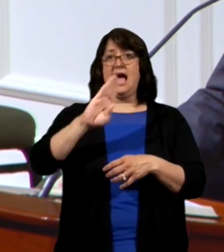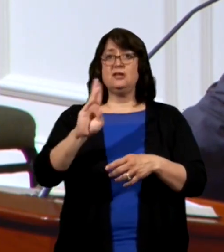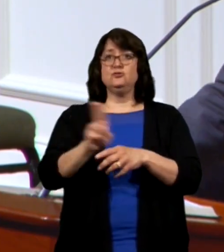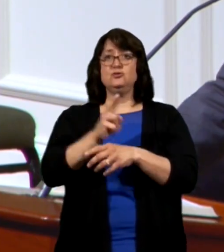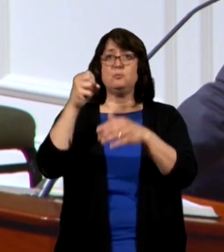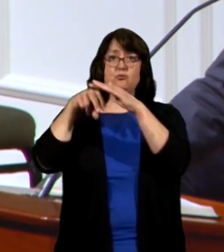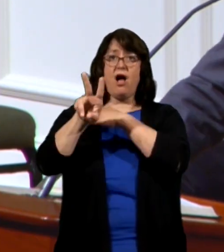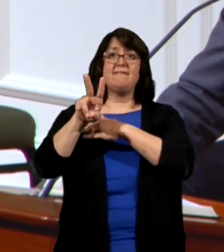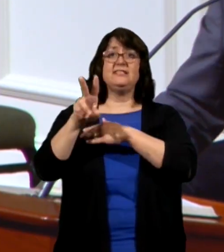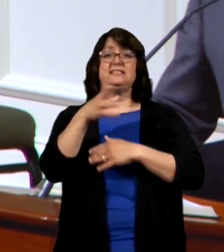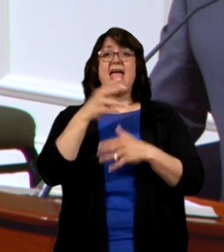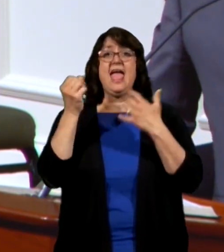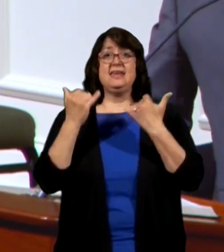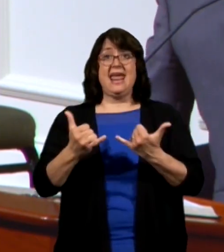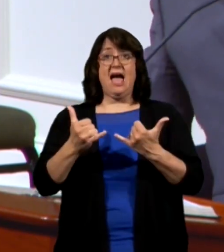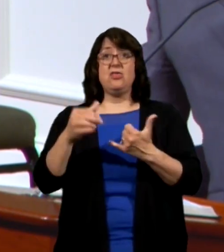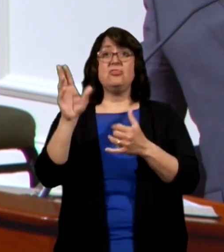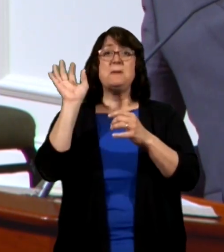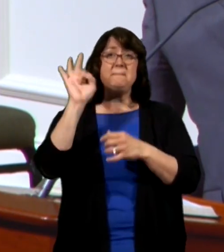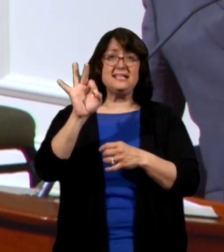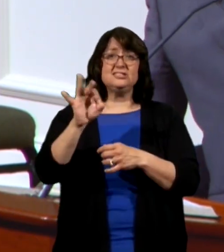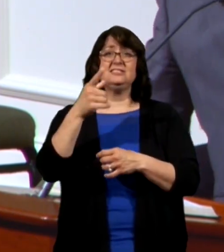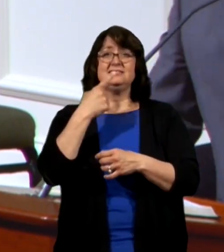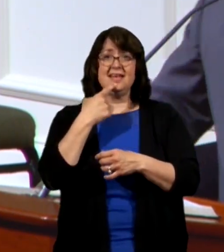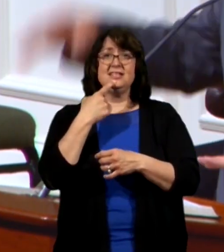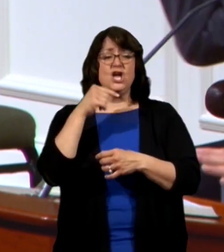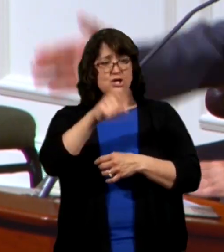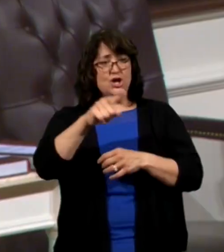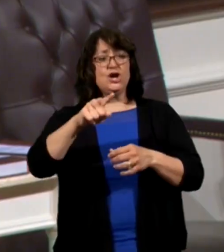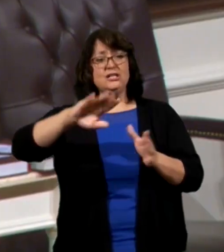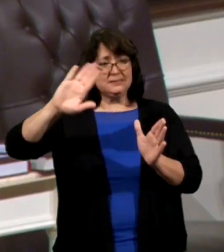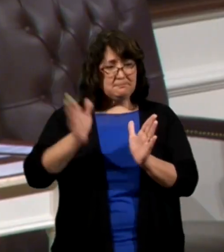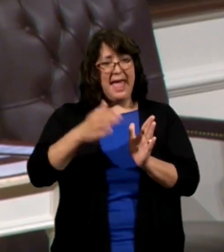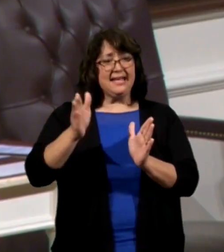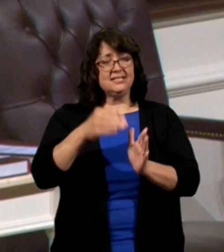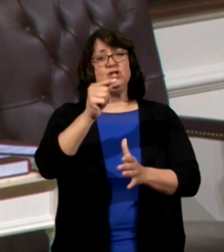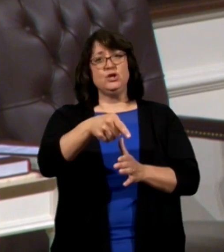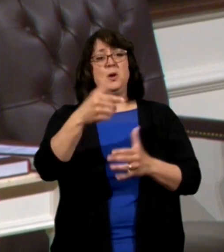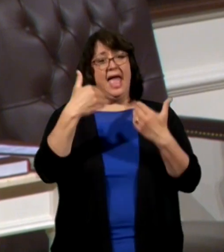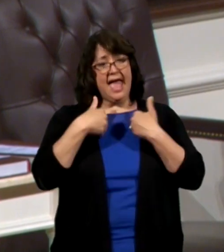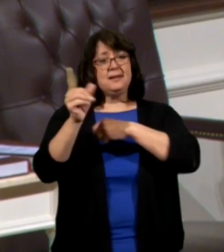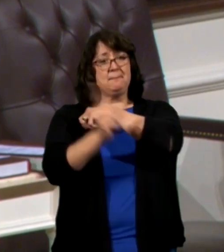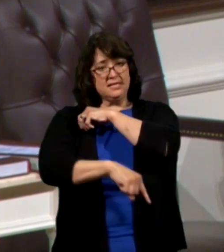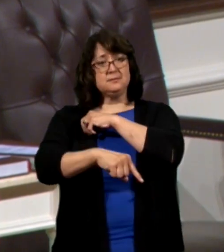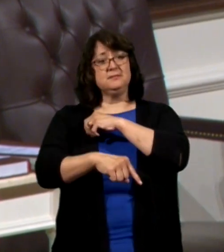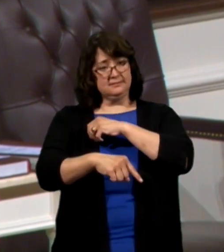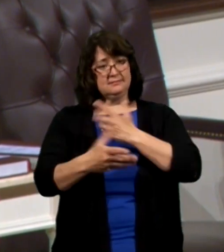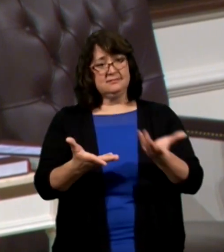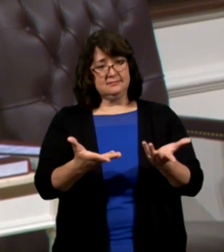And here's the message. You're getting spanked and you had it coming.